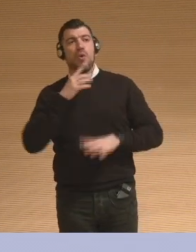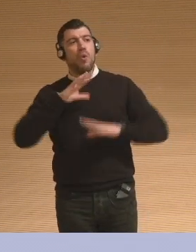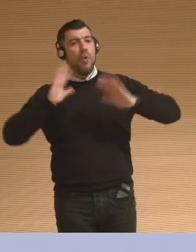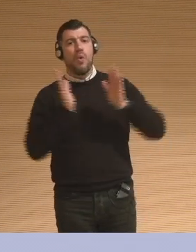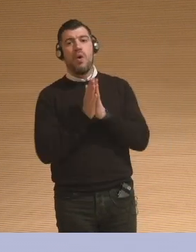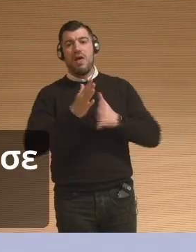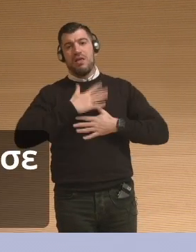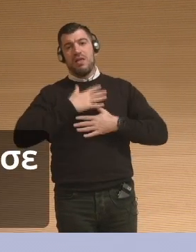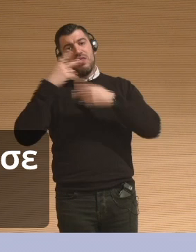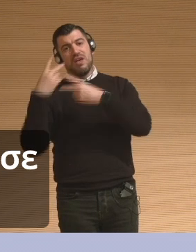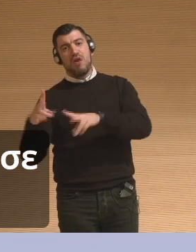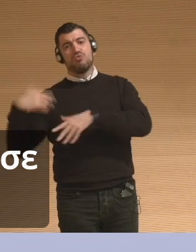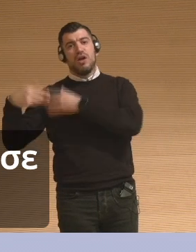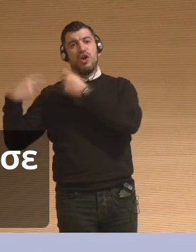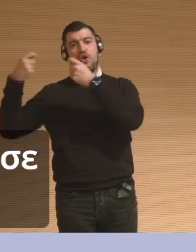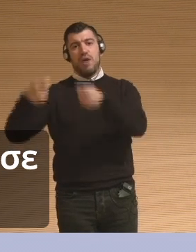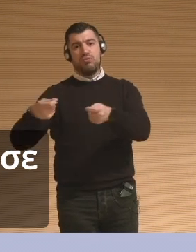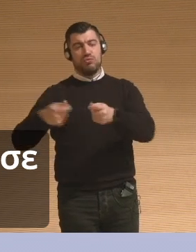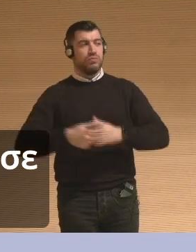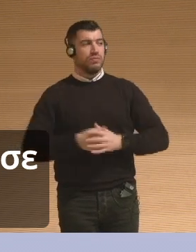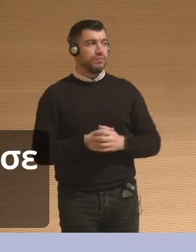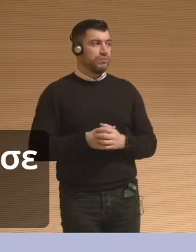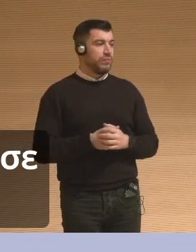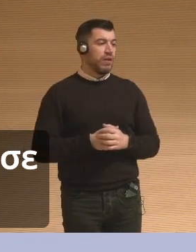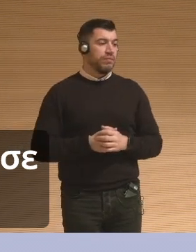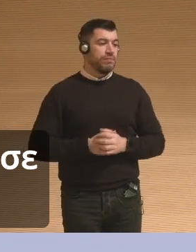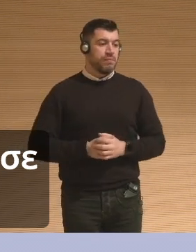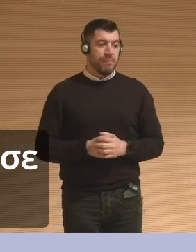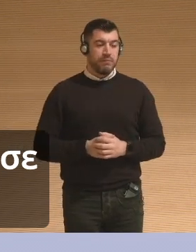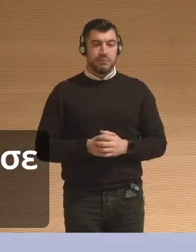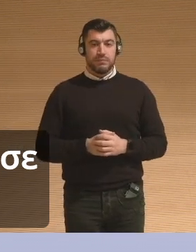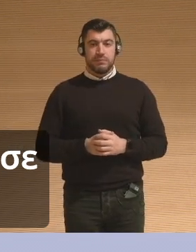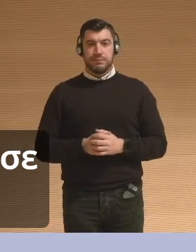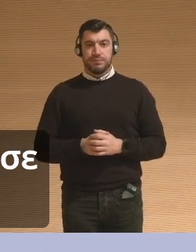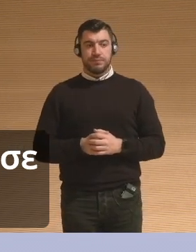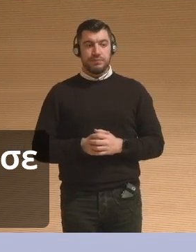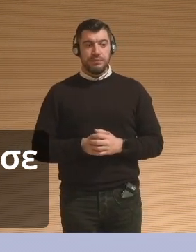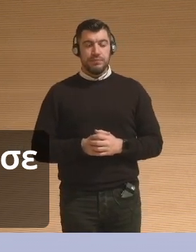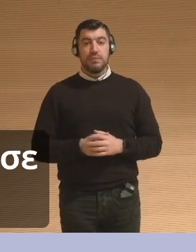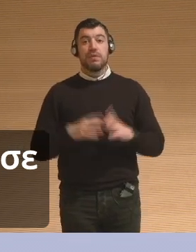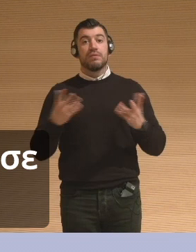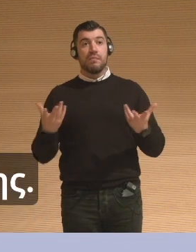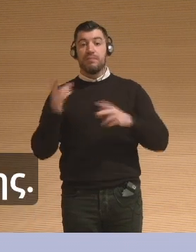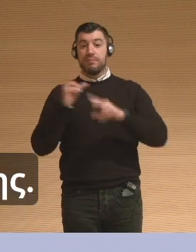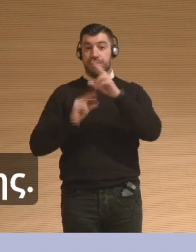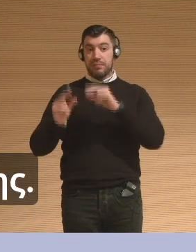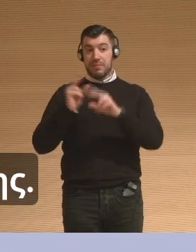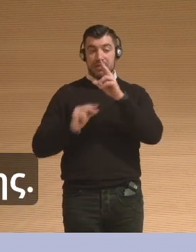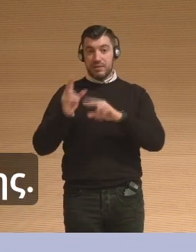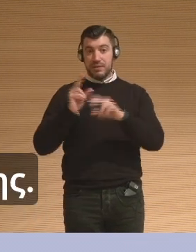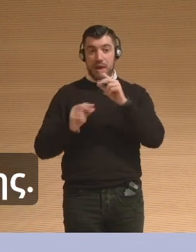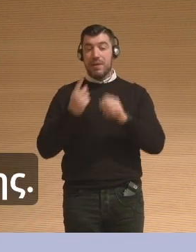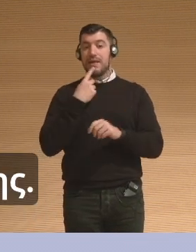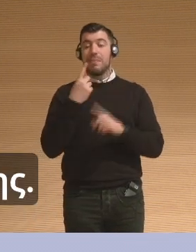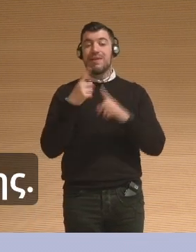is family. When you talk with people about objects, they will refer to them as family members. A